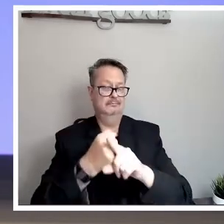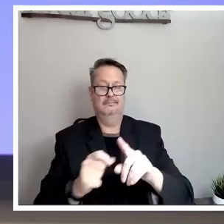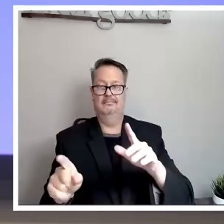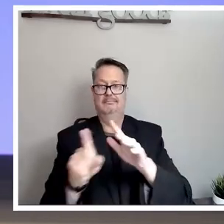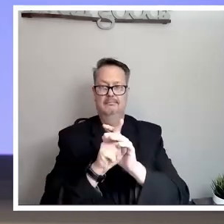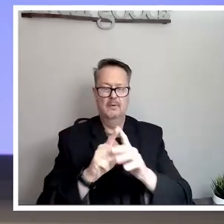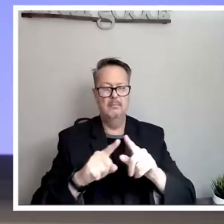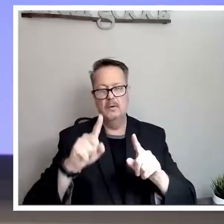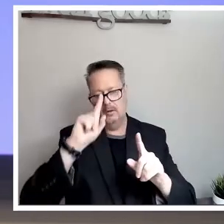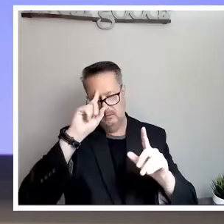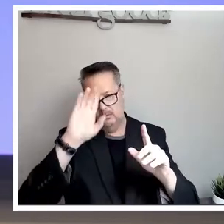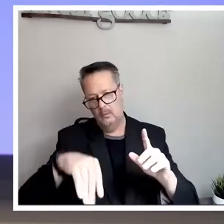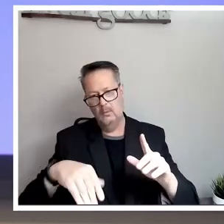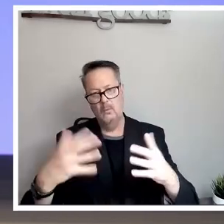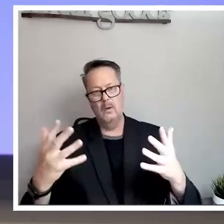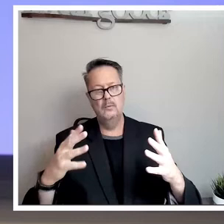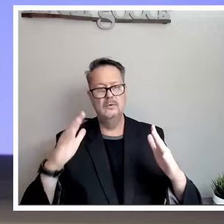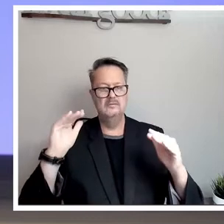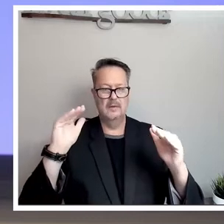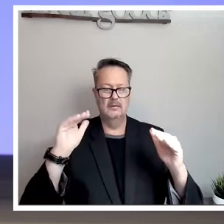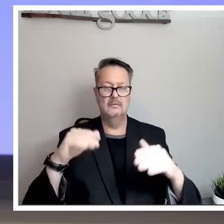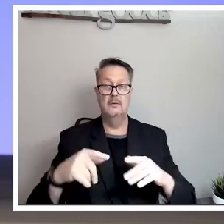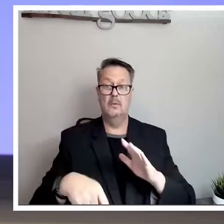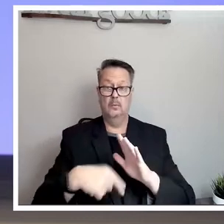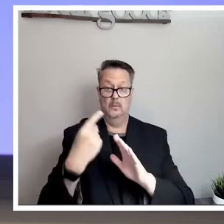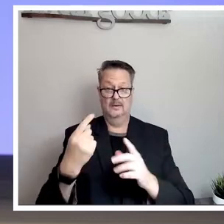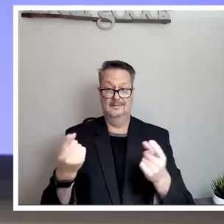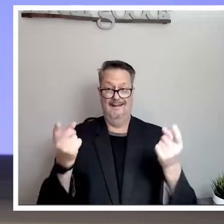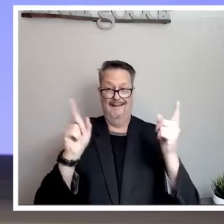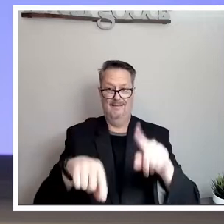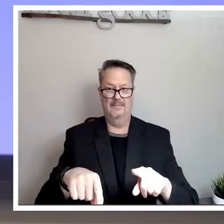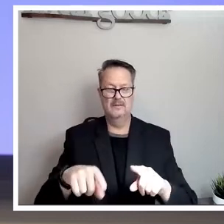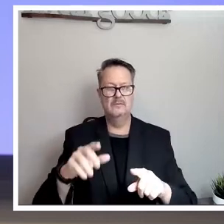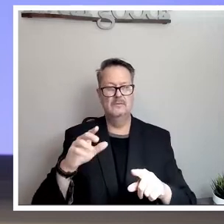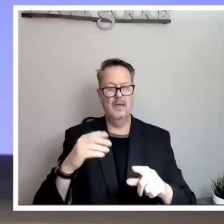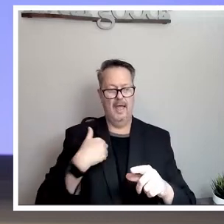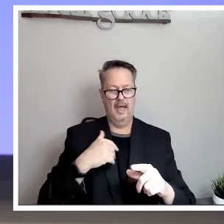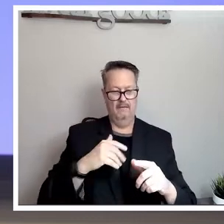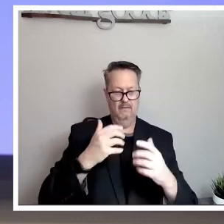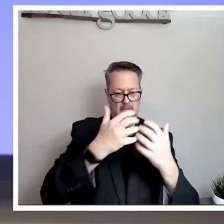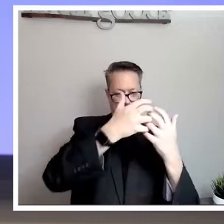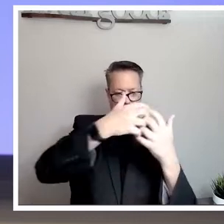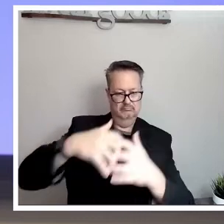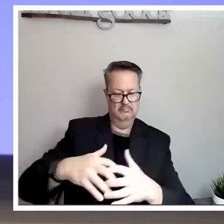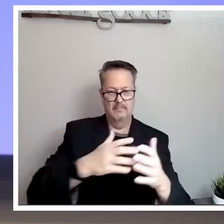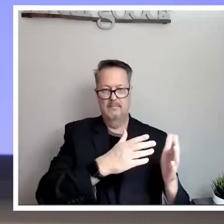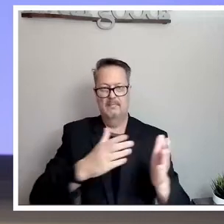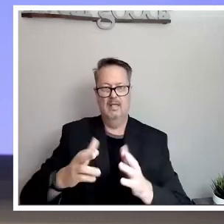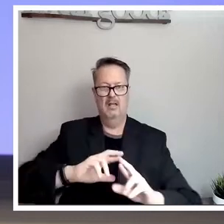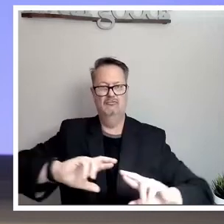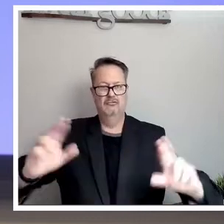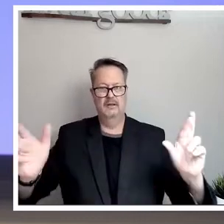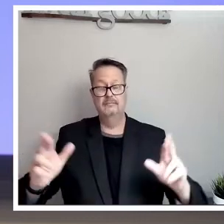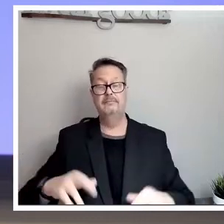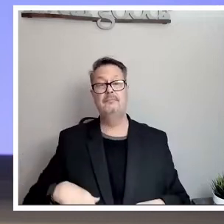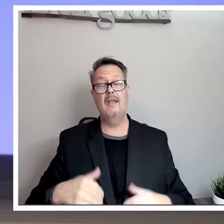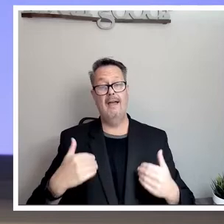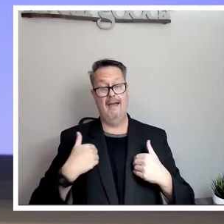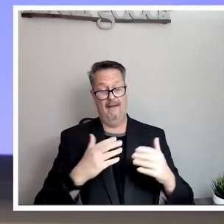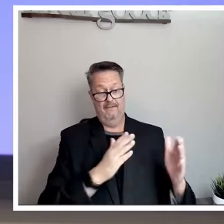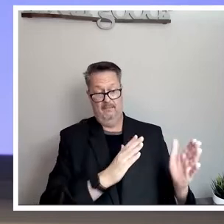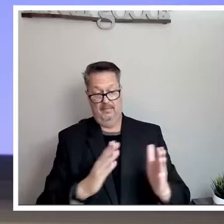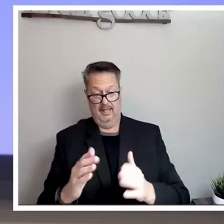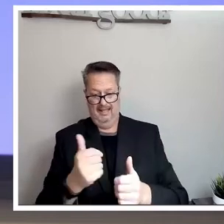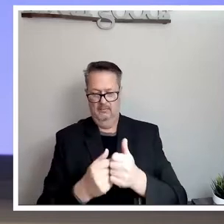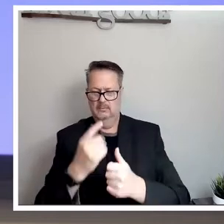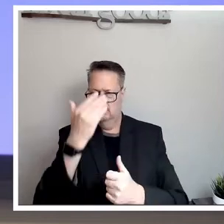to expect, and once it does, when you will have a well-designed plan. Having a plan so that everyone knows what to